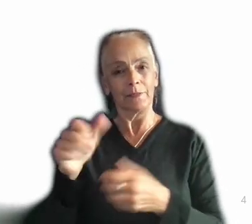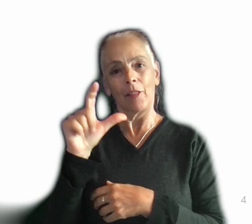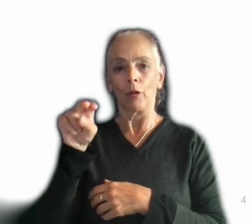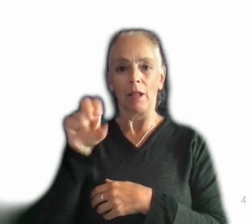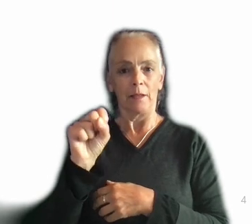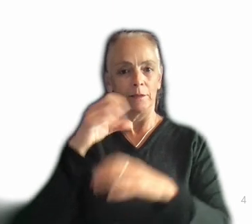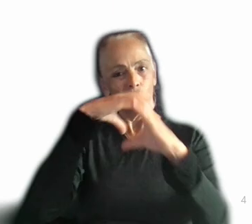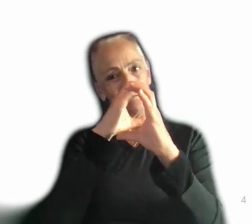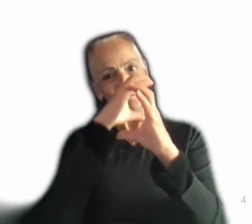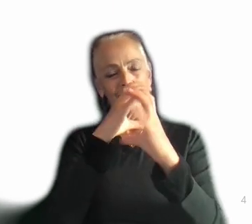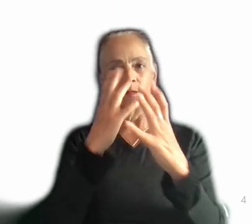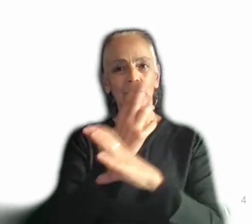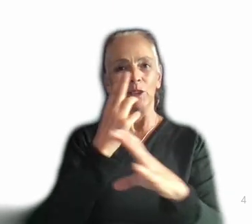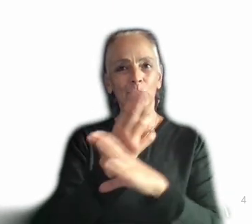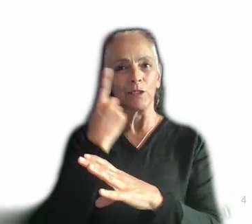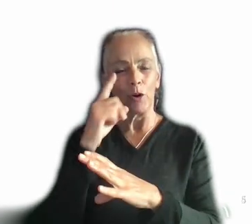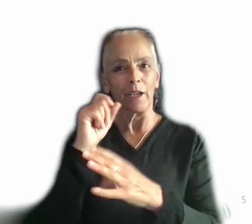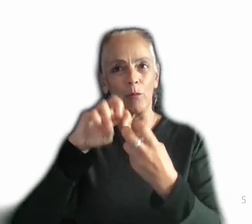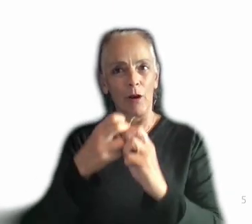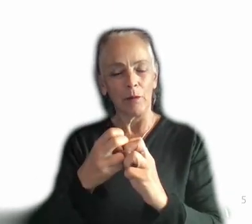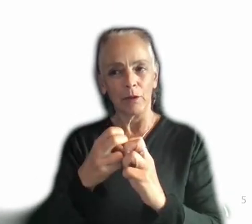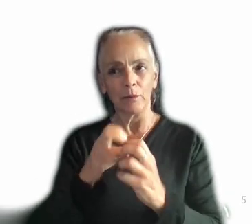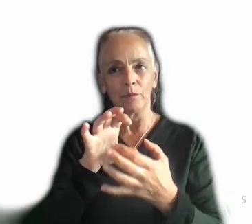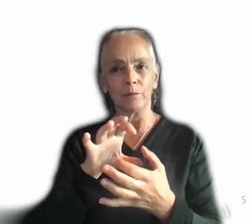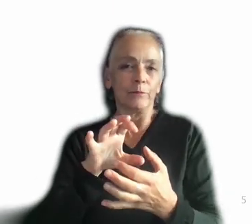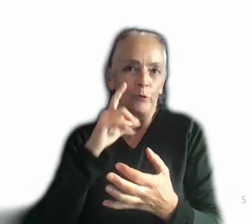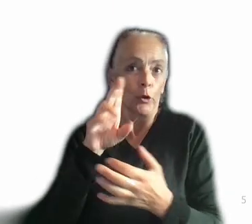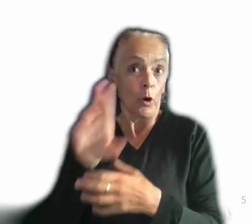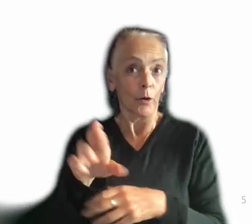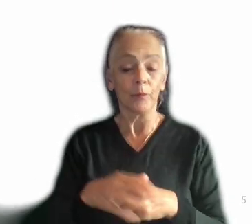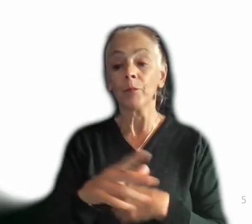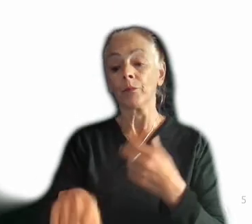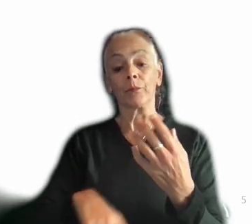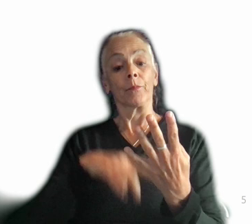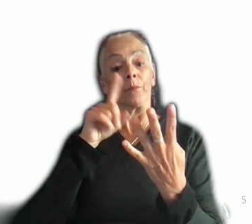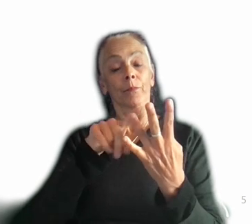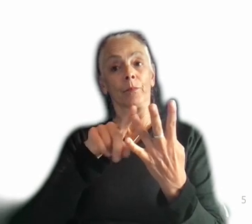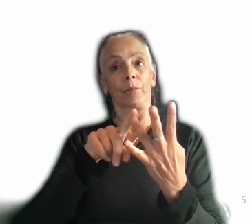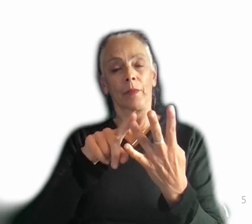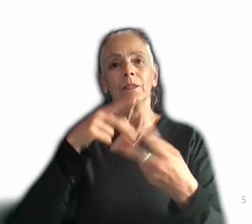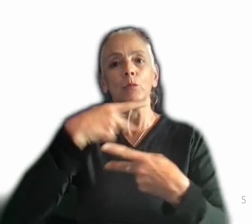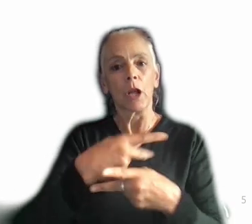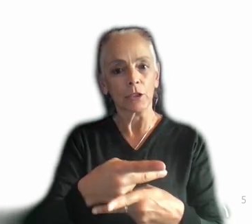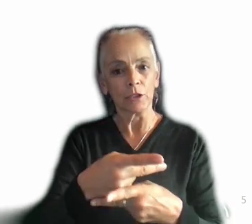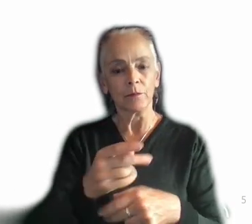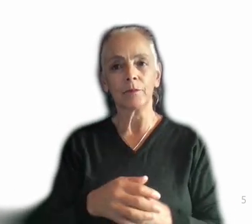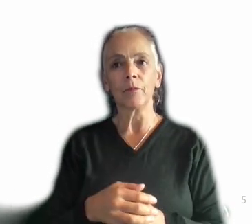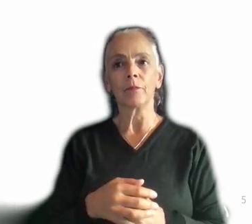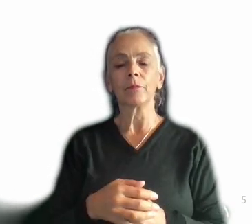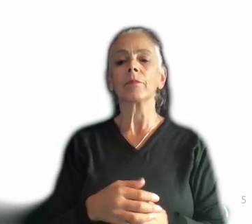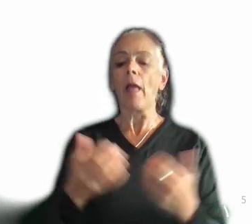any problem that comes to a UR. A third lens for looking at a problem is production. I have a